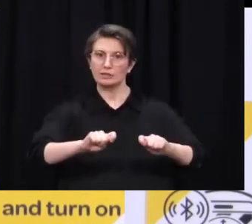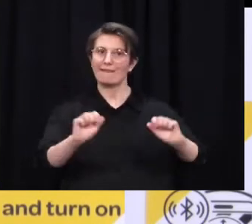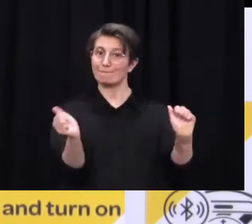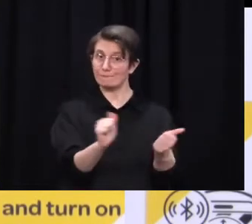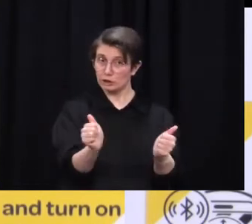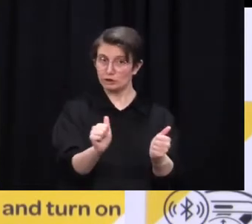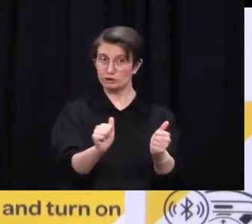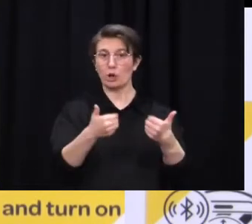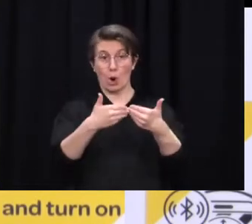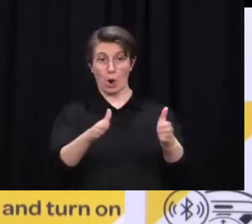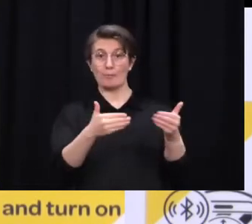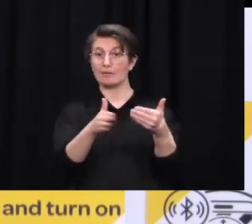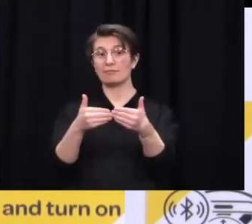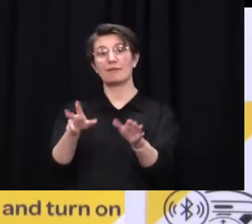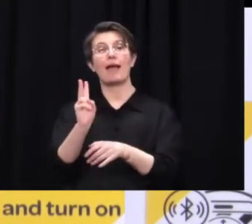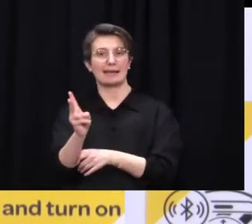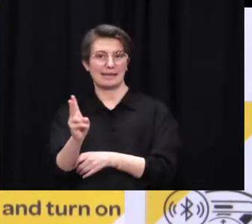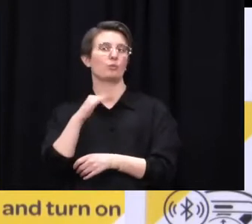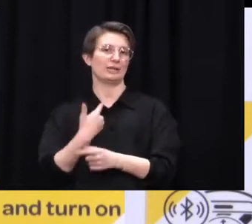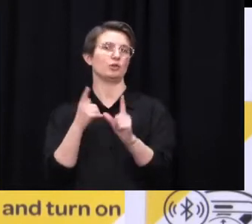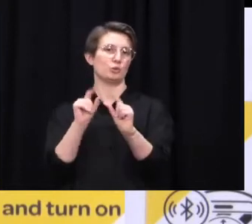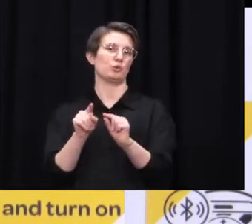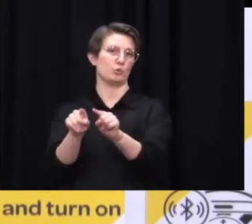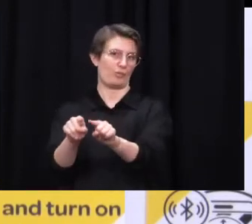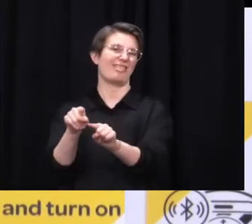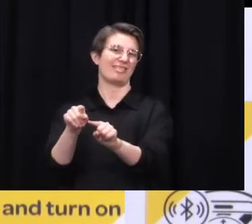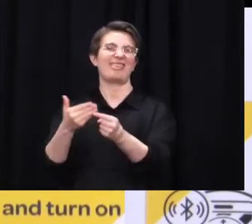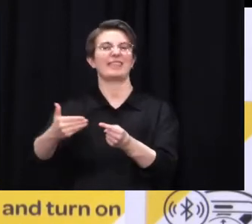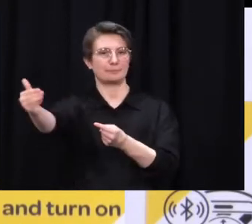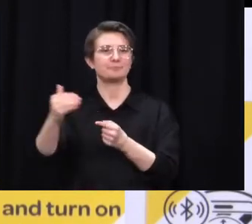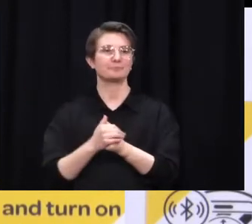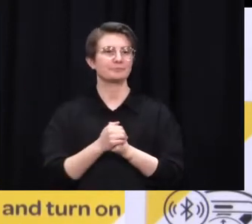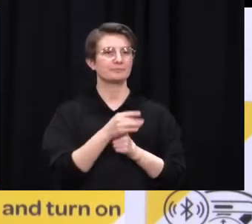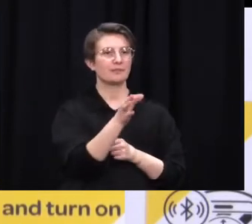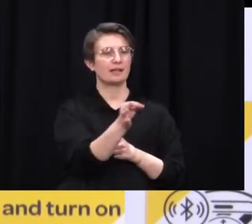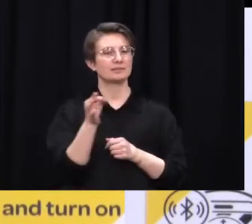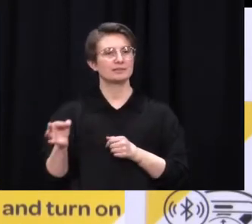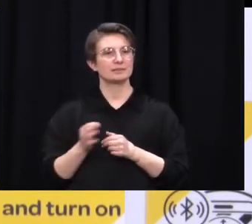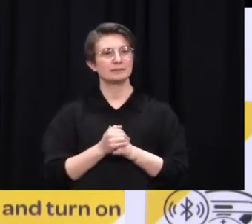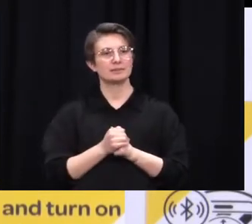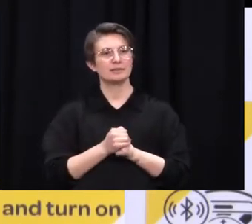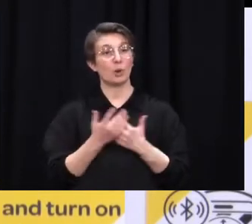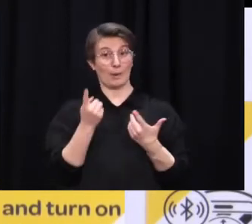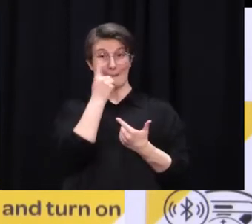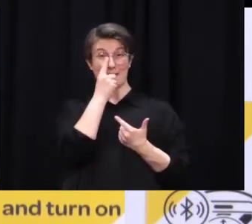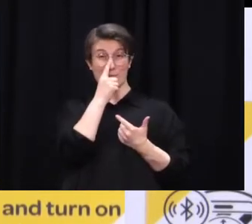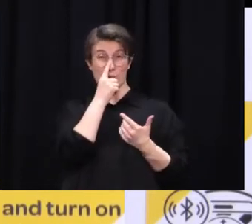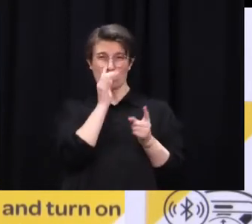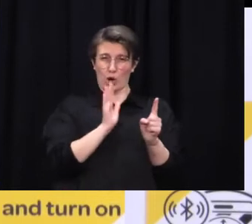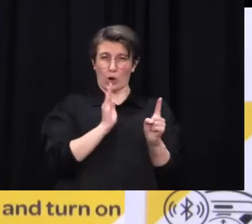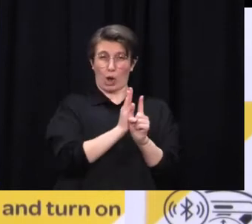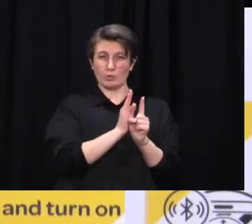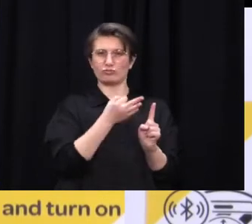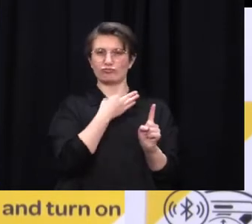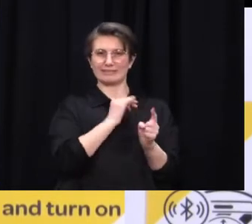of the contacts needed to be contacted from this outbreak were using that app. Is that good enough and is this why